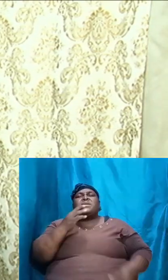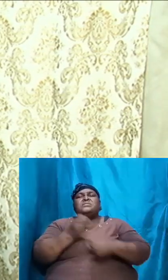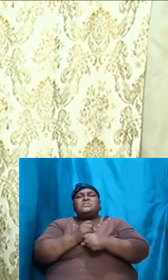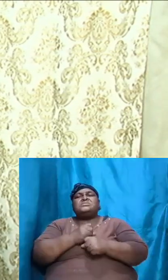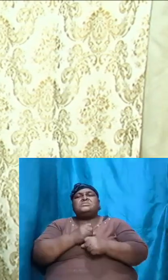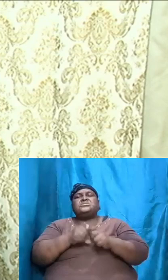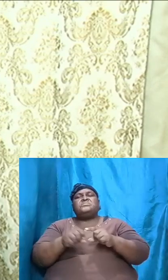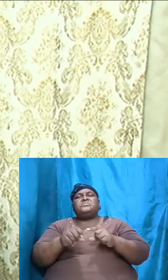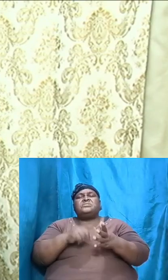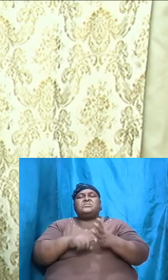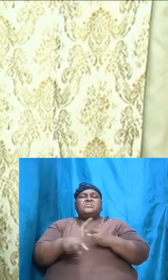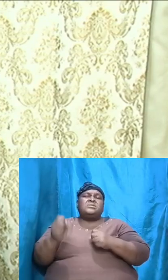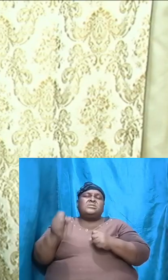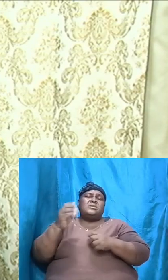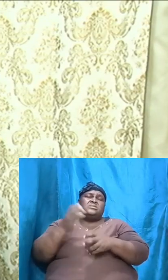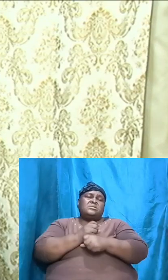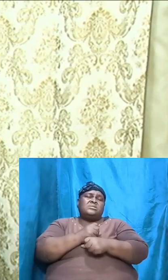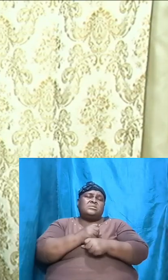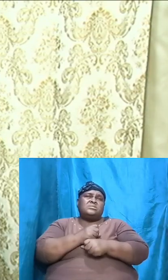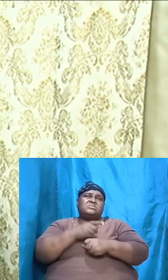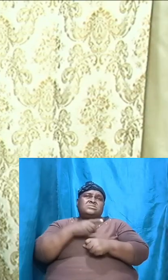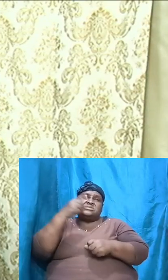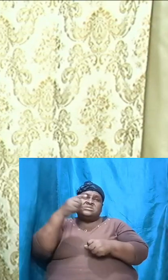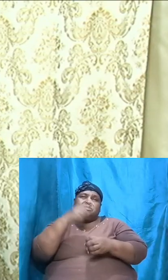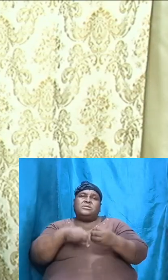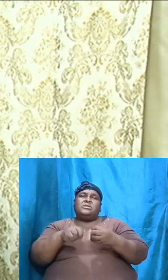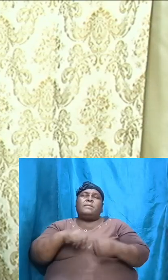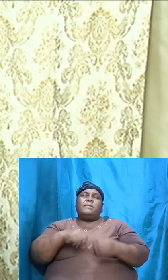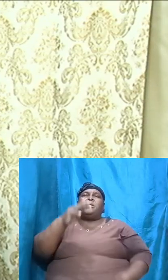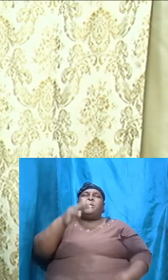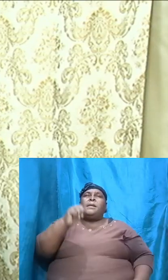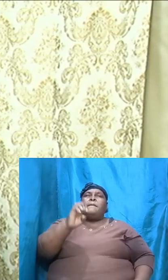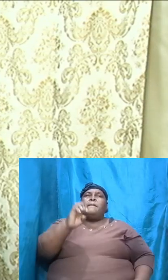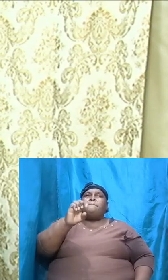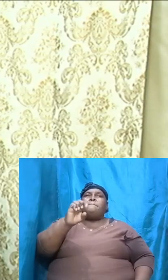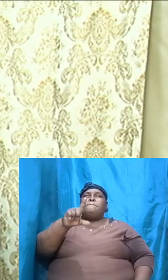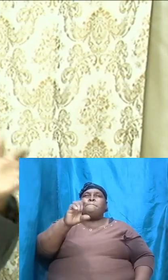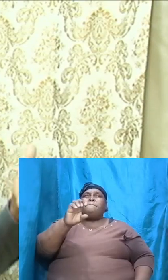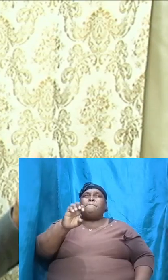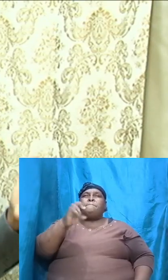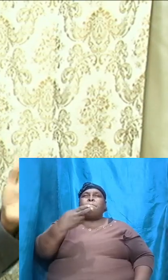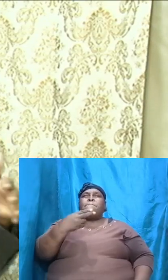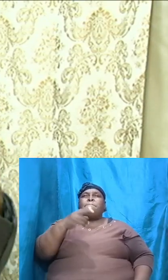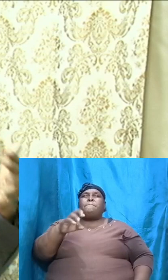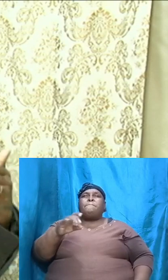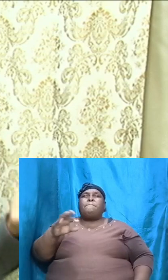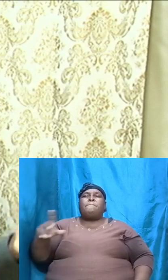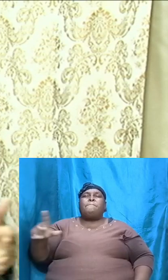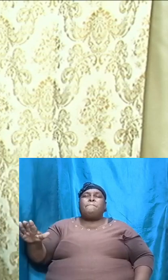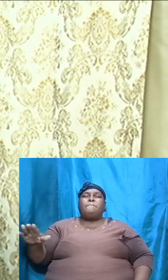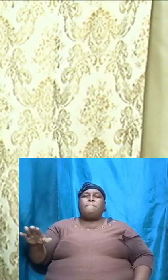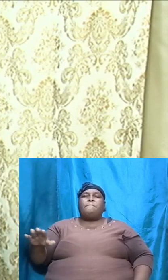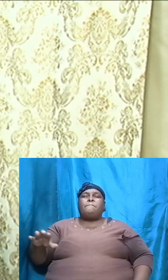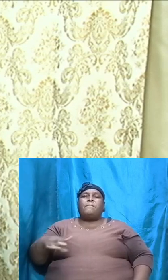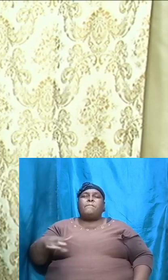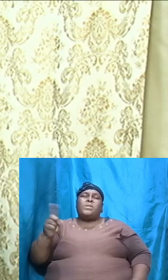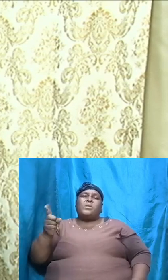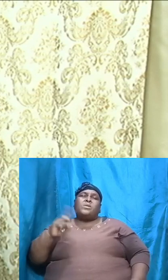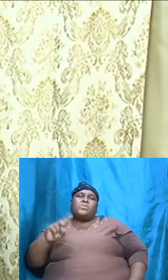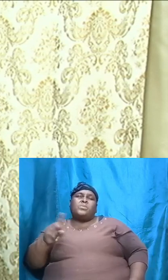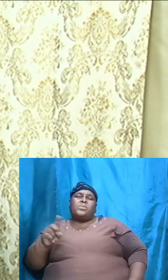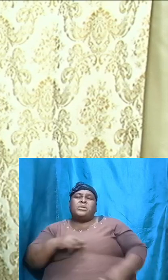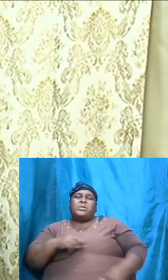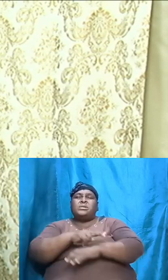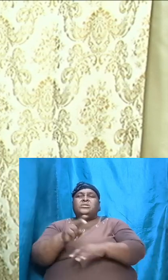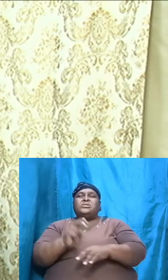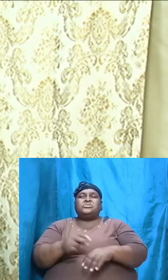about Melchizedek I want to take us to talk about how we have the nations scattered where did they come from where did the different